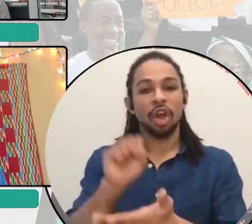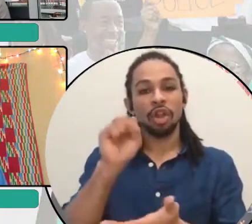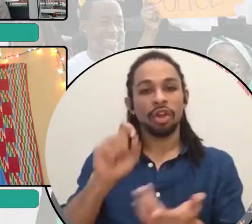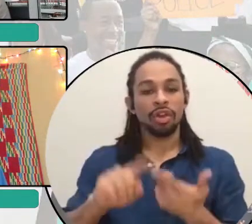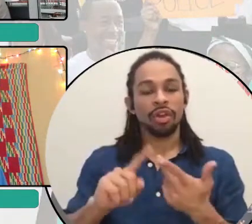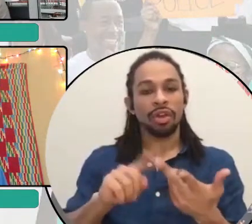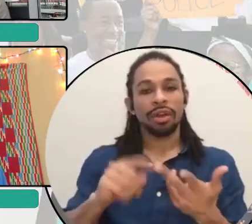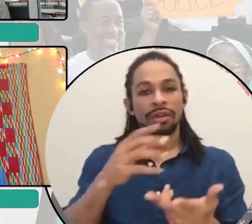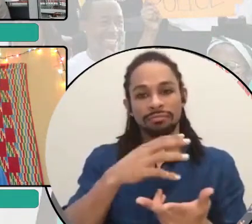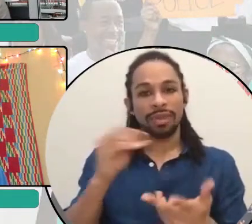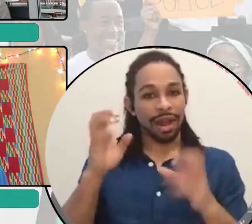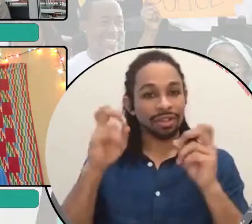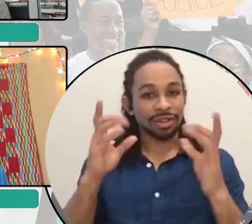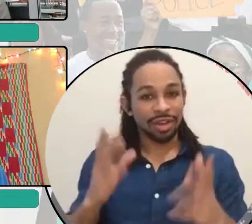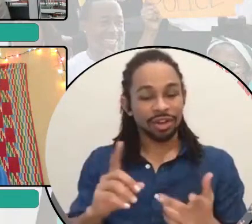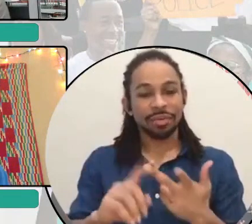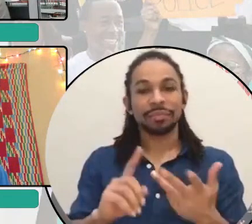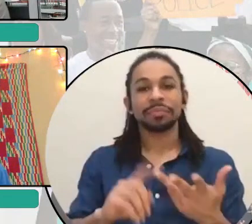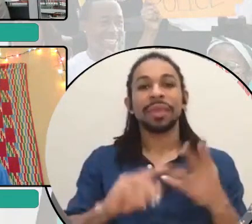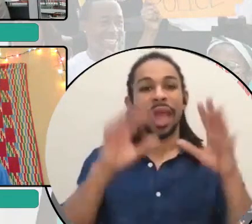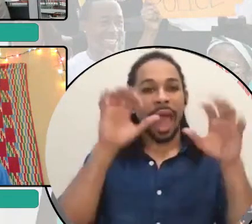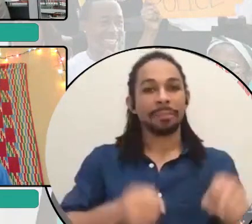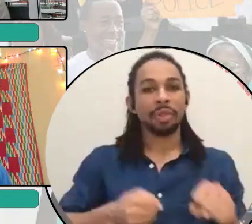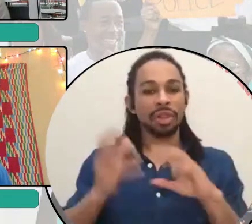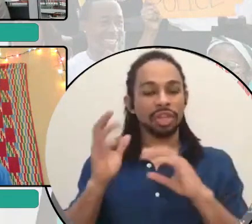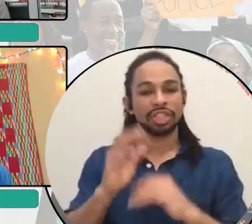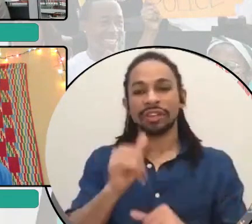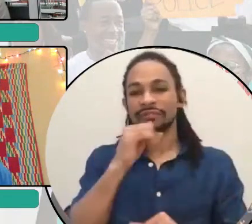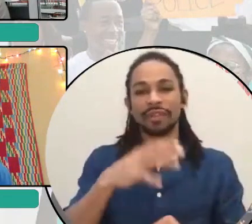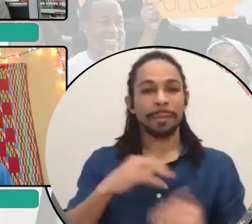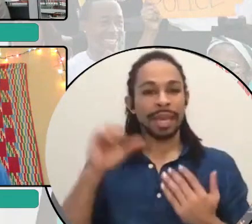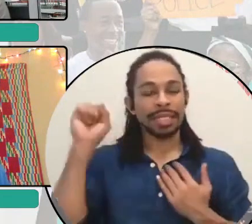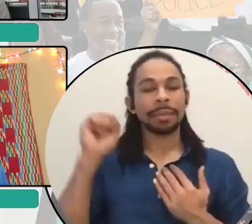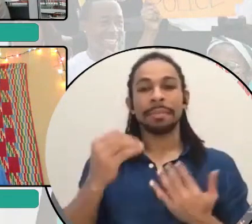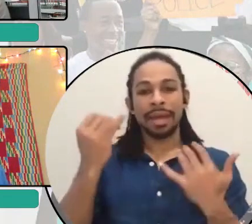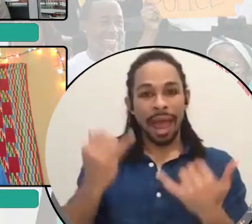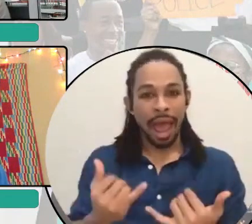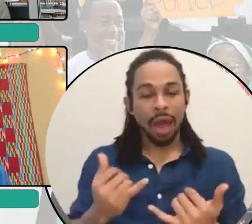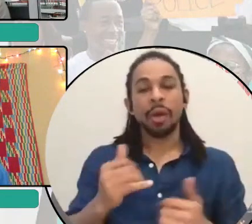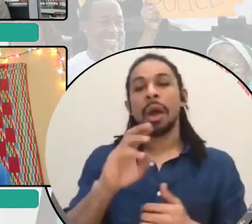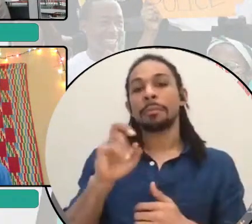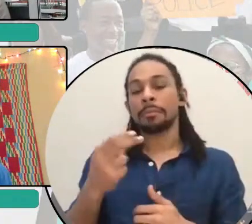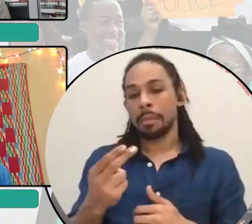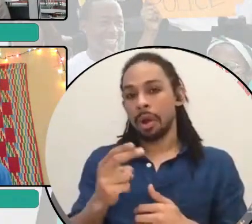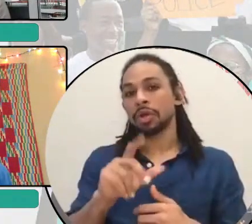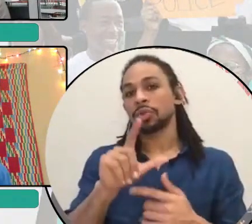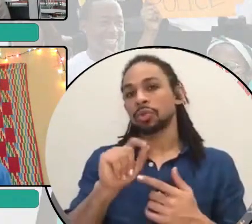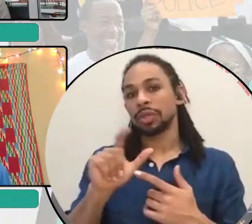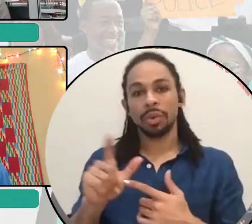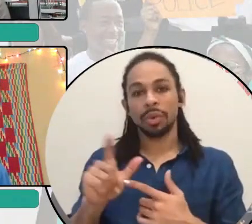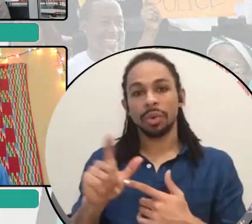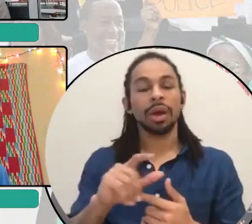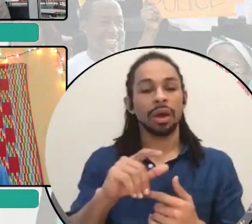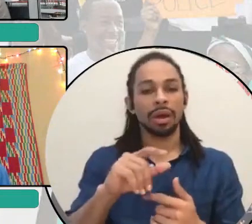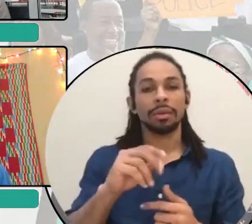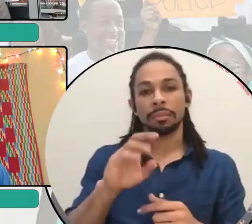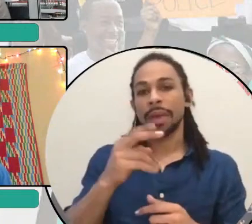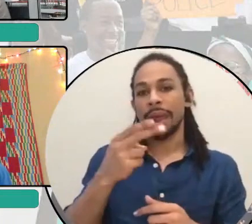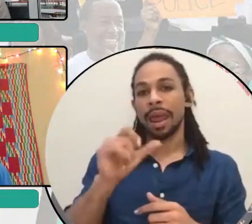Abolition Feminism Now, March 2021, Haymarket Press, co-authored by